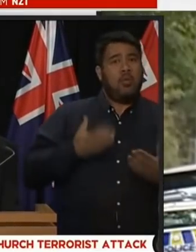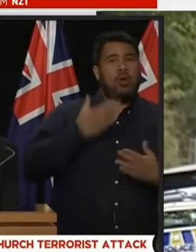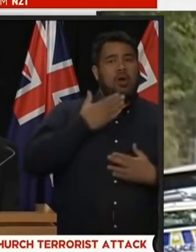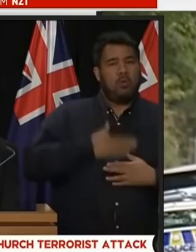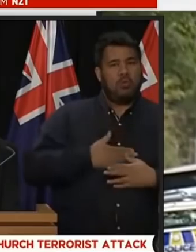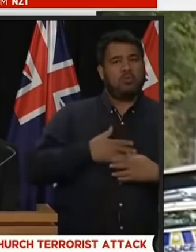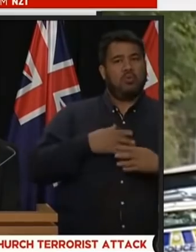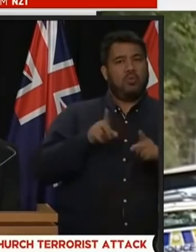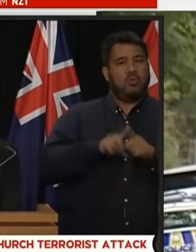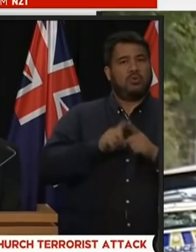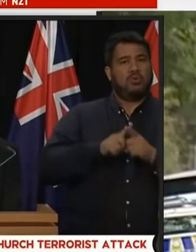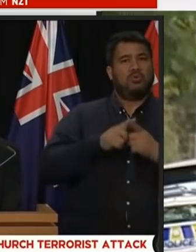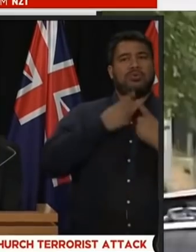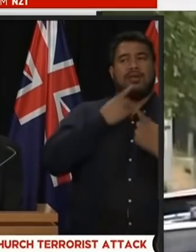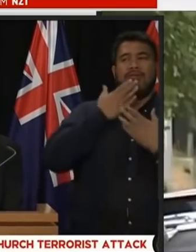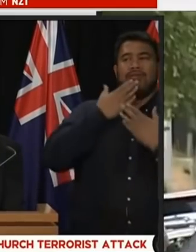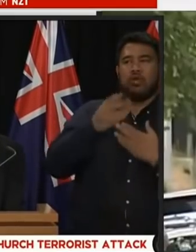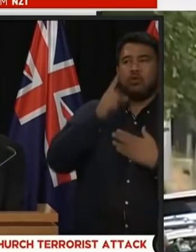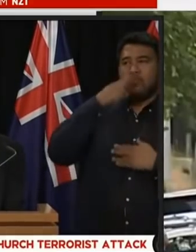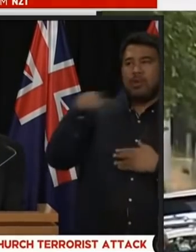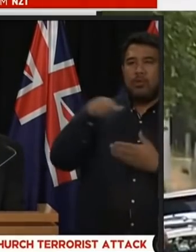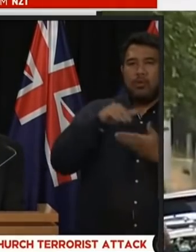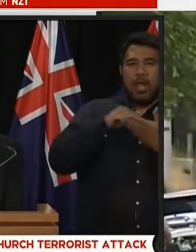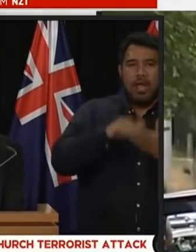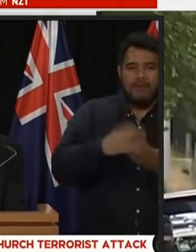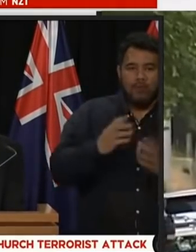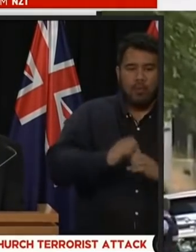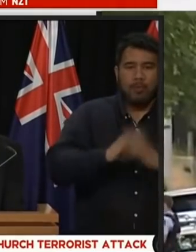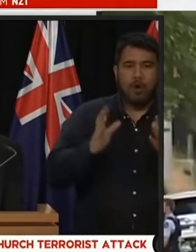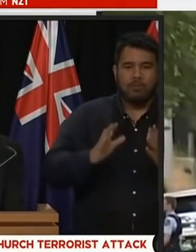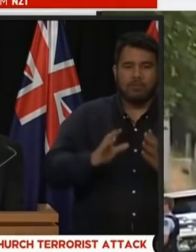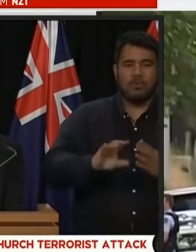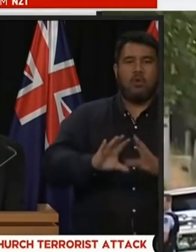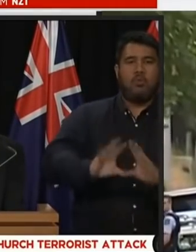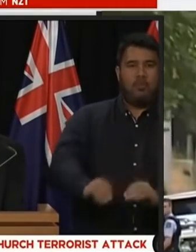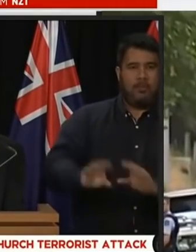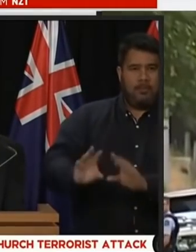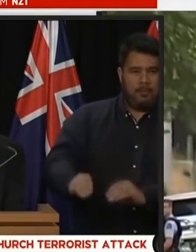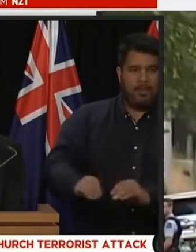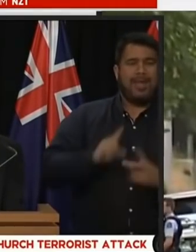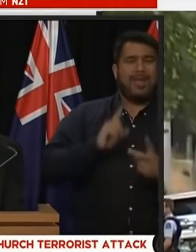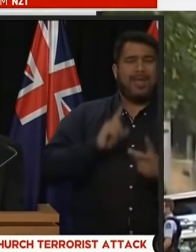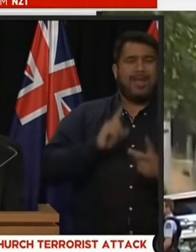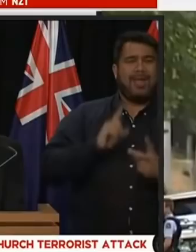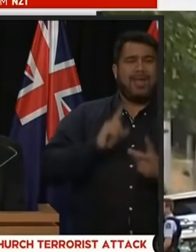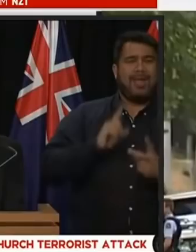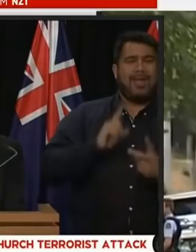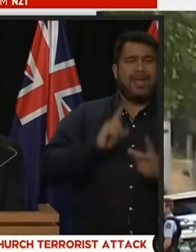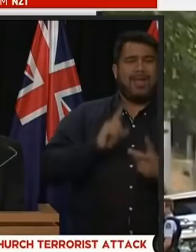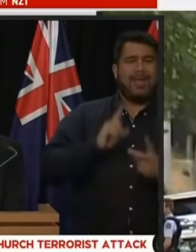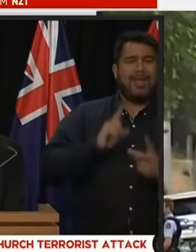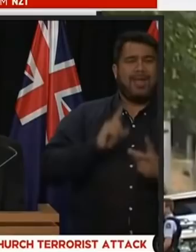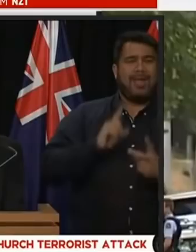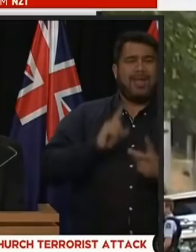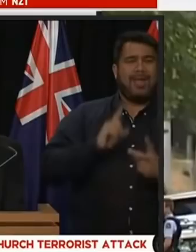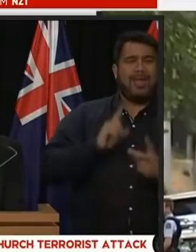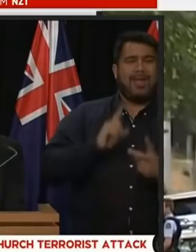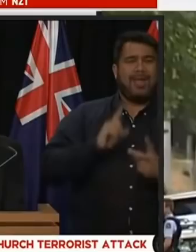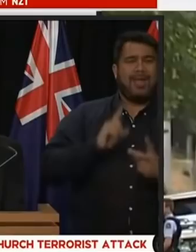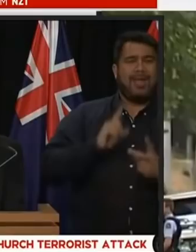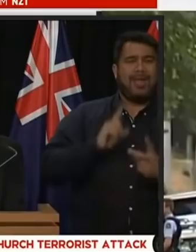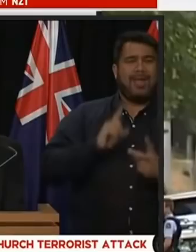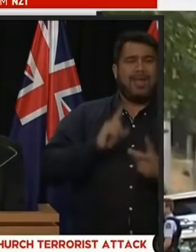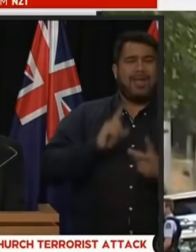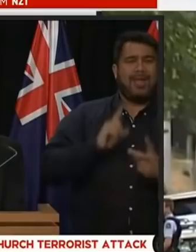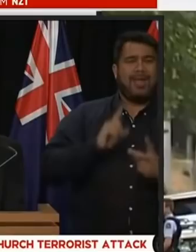of the operation involving disarming explosive devices but also undertaking now there is something i would want the government to do